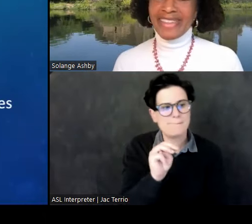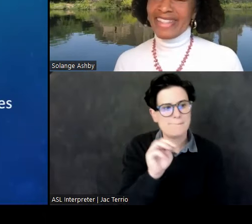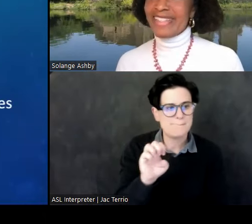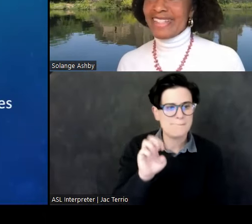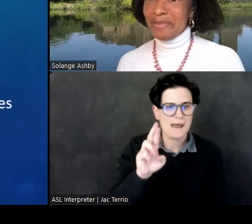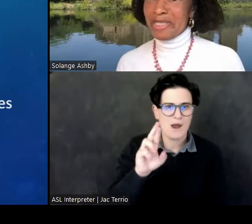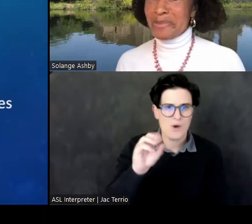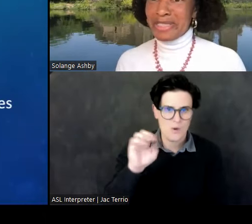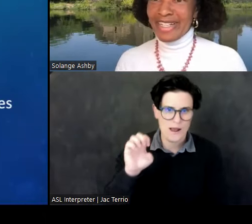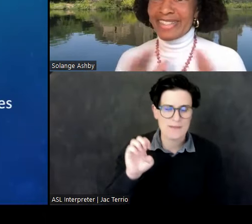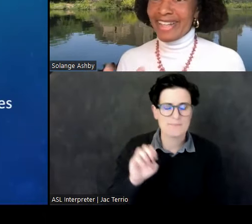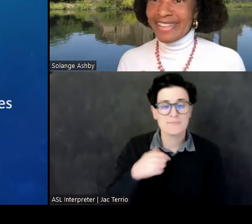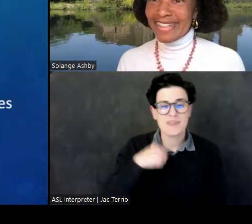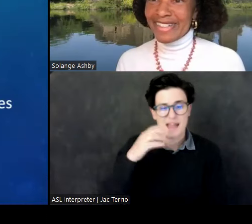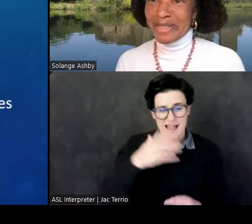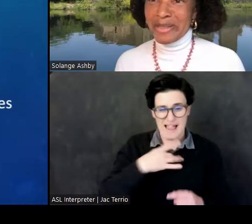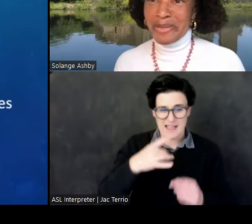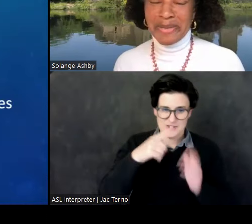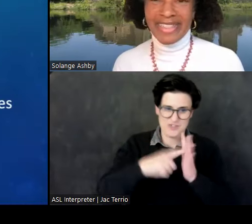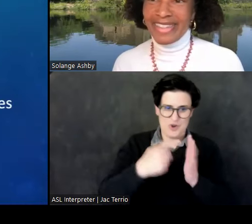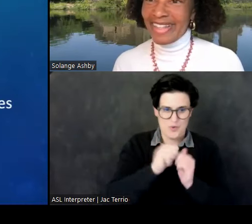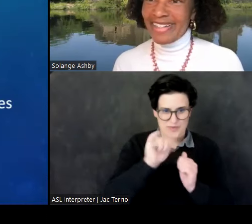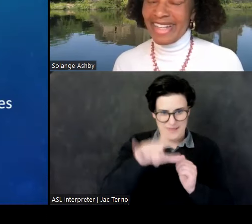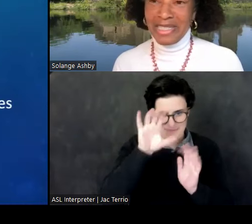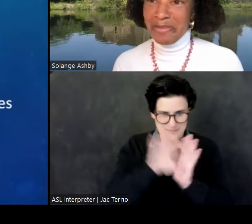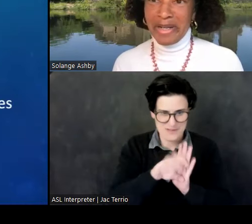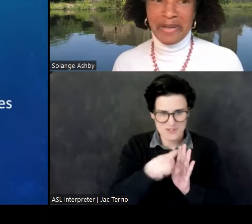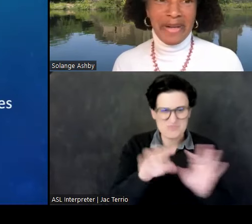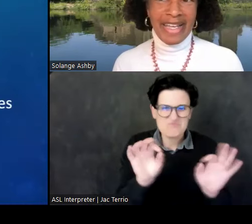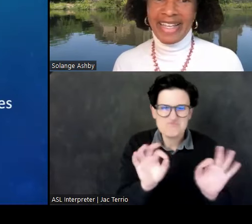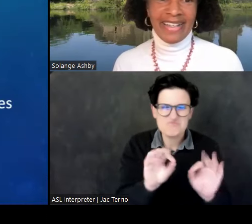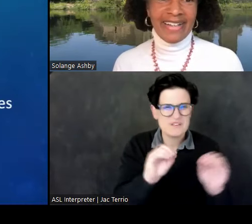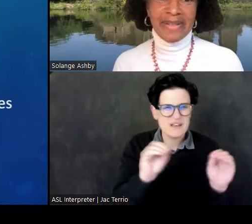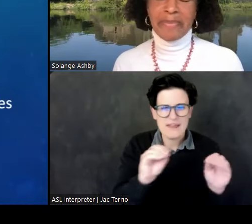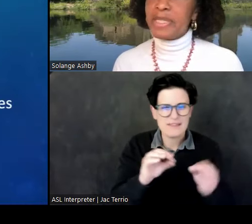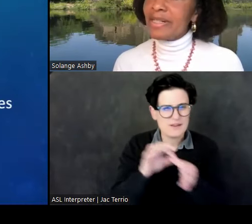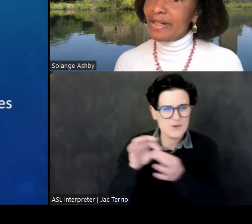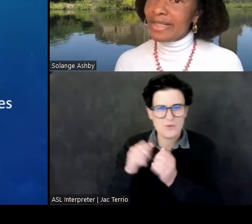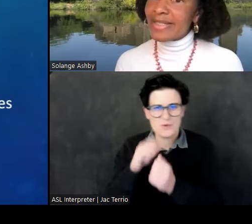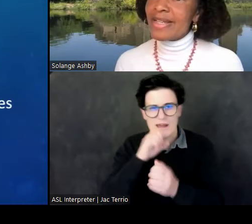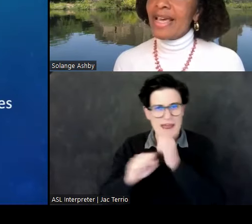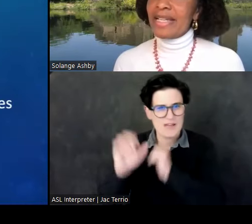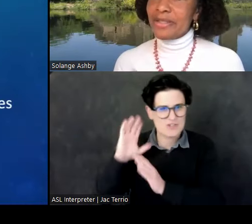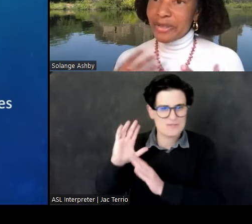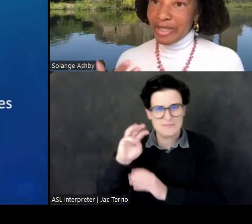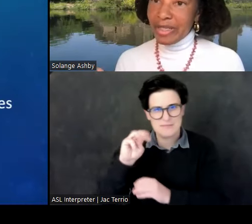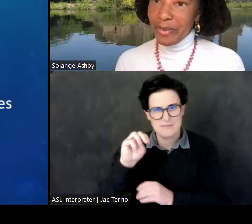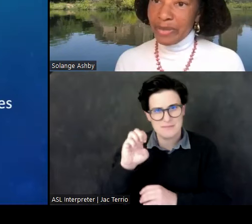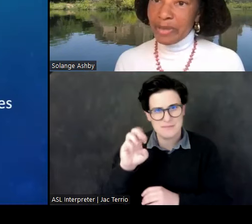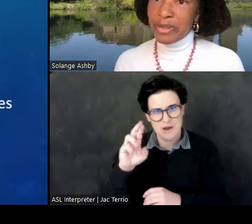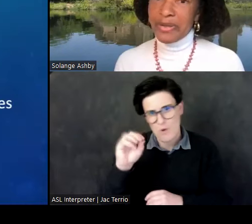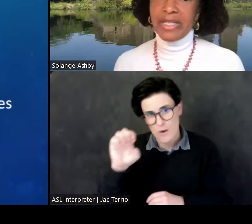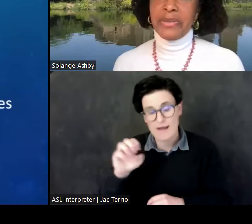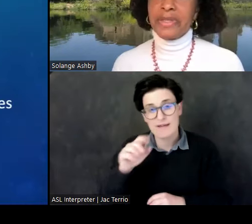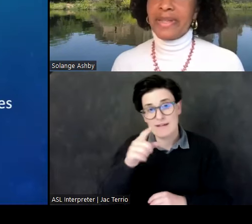with this image, which has nothing to do with ancient Meroe, because as you'll see,